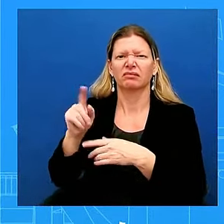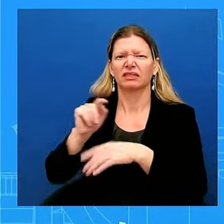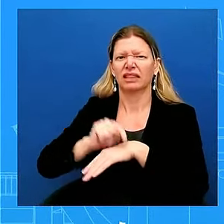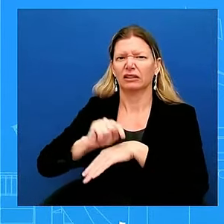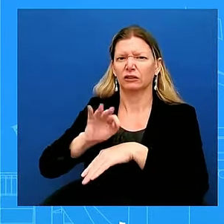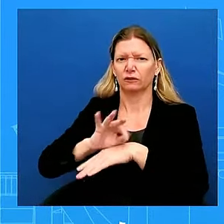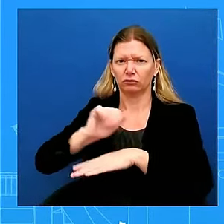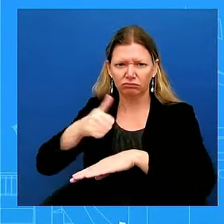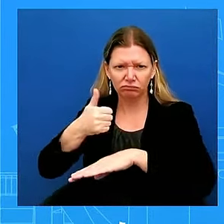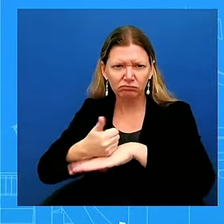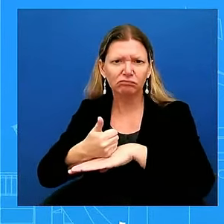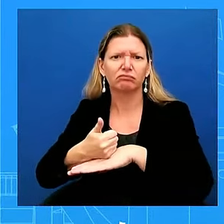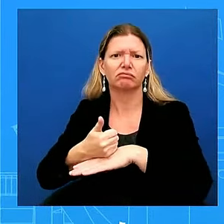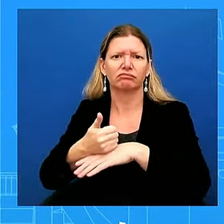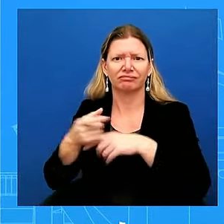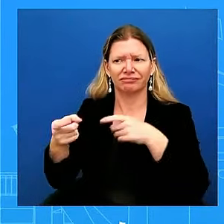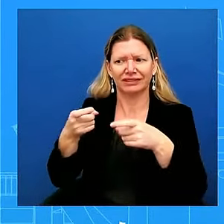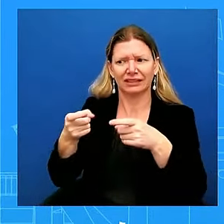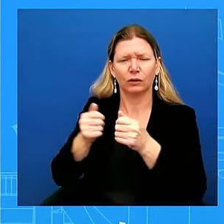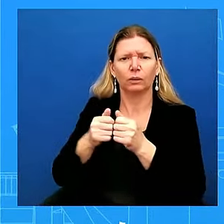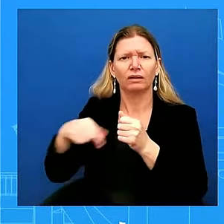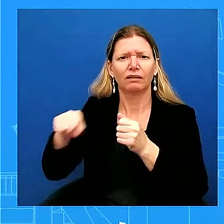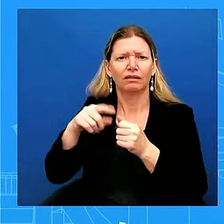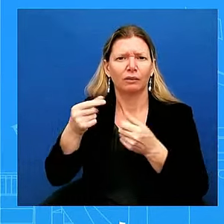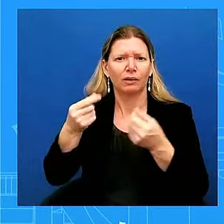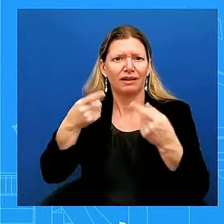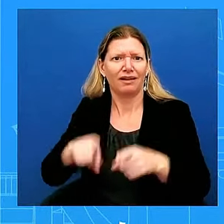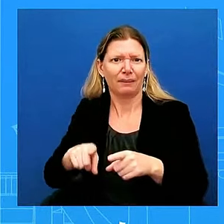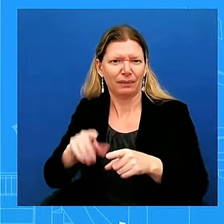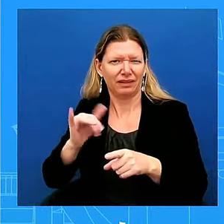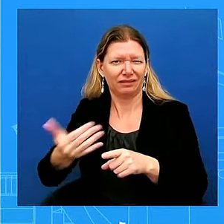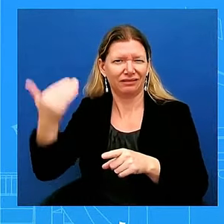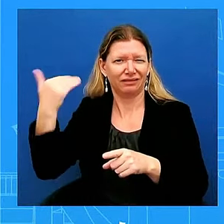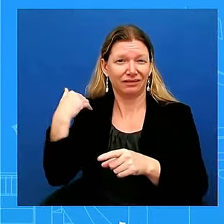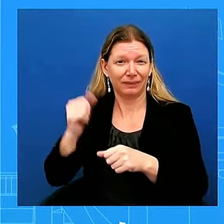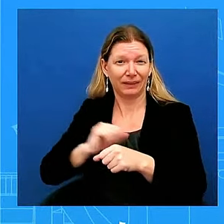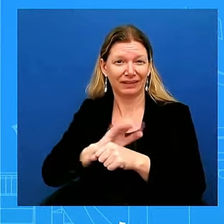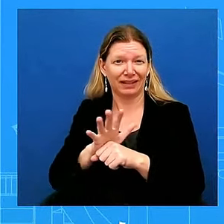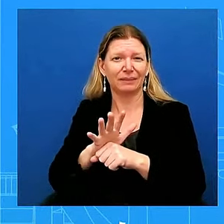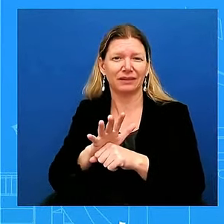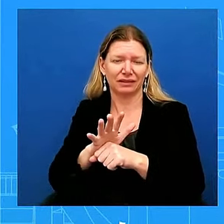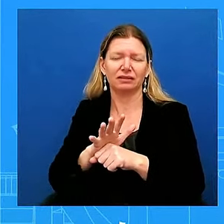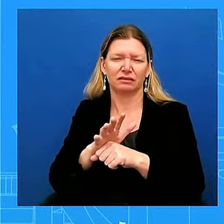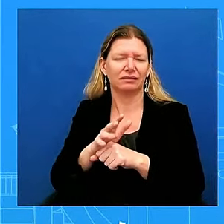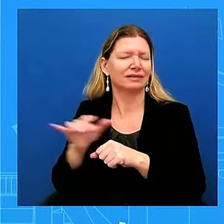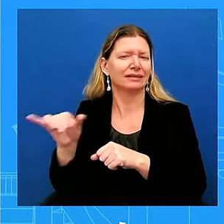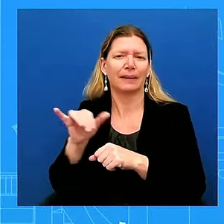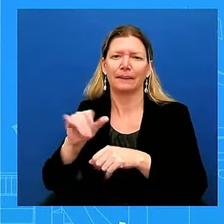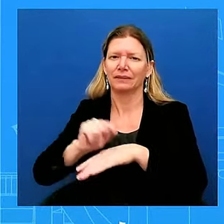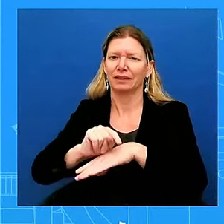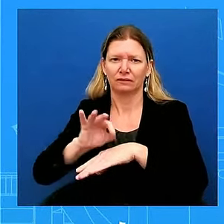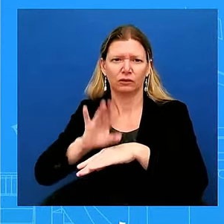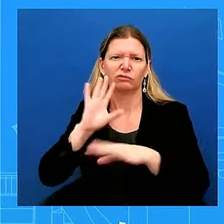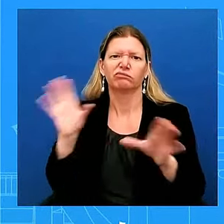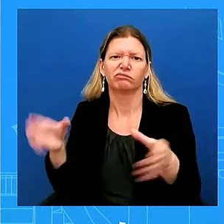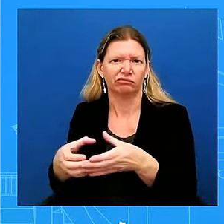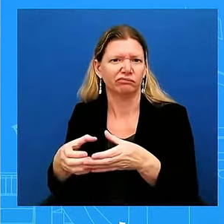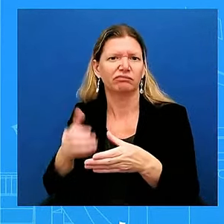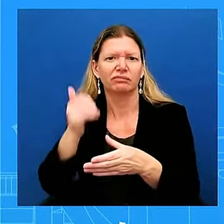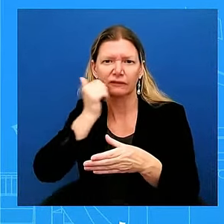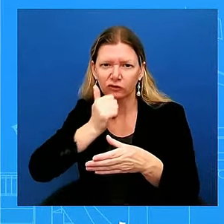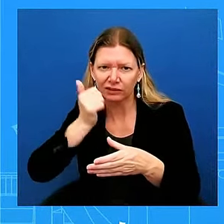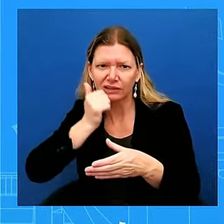still exists. They're going to meet every day and prepare to address potential disruptions if necessary. And so, we are – we are engaged extensively